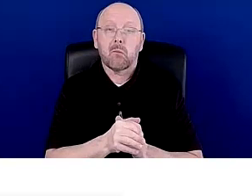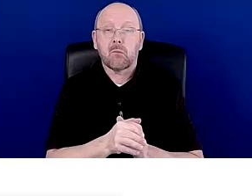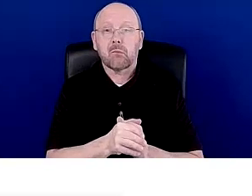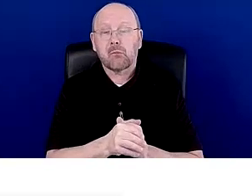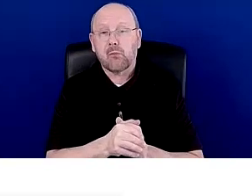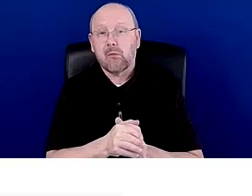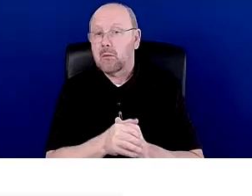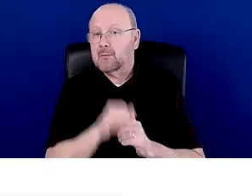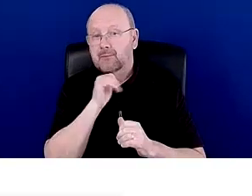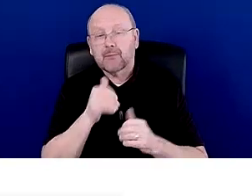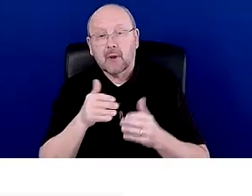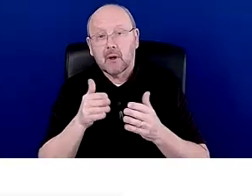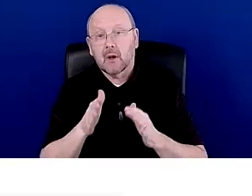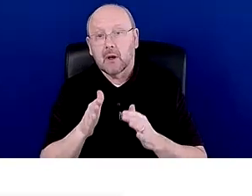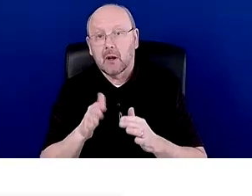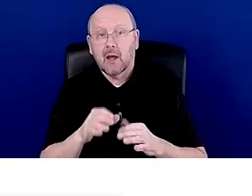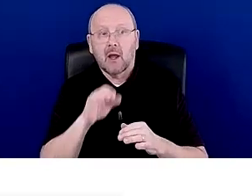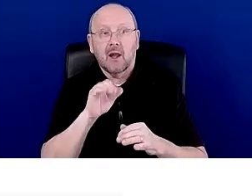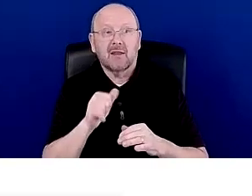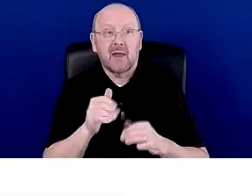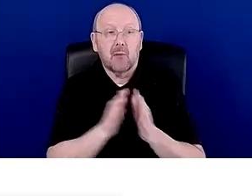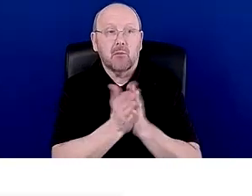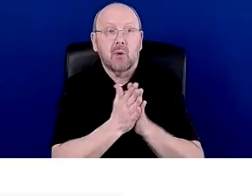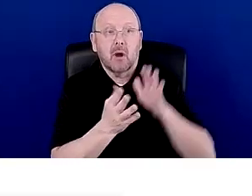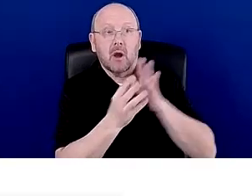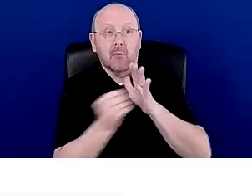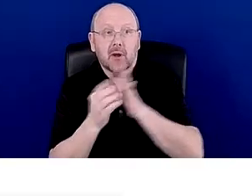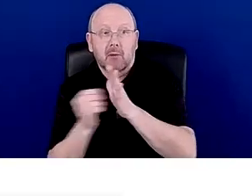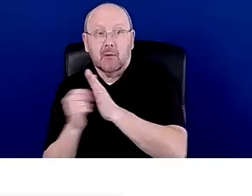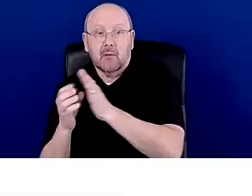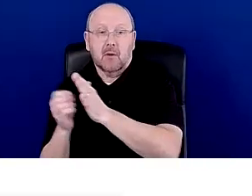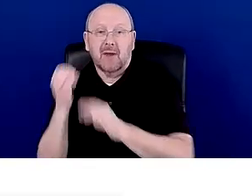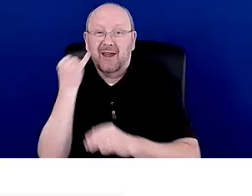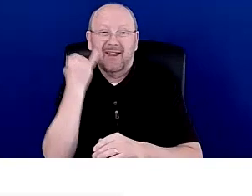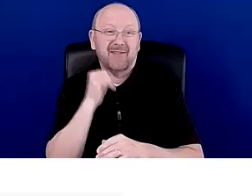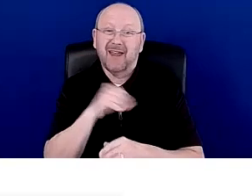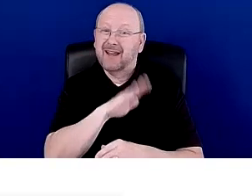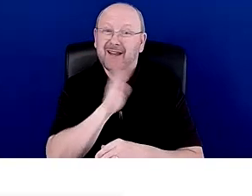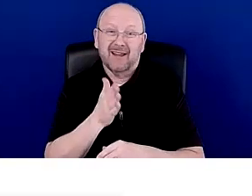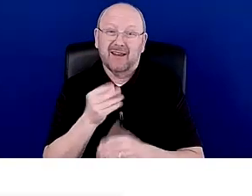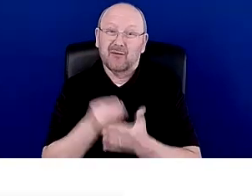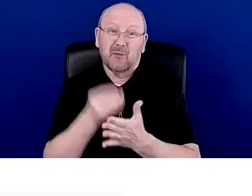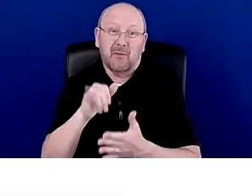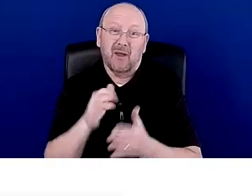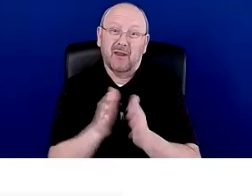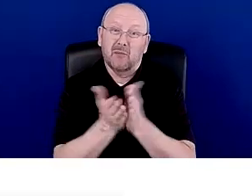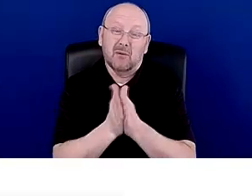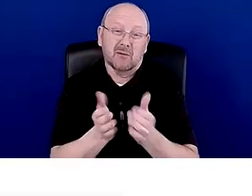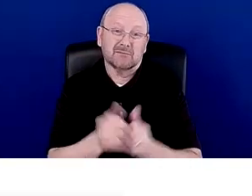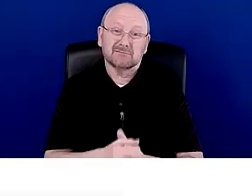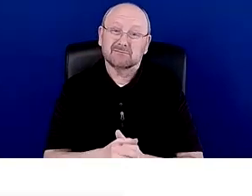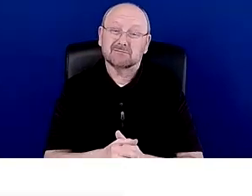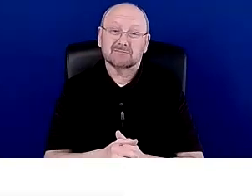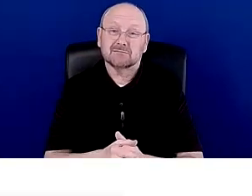make copies of that same textbook. If the students are never going, the intention is that they're never going to buy that textbook. Okay. So